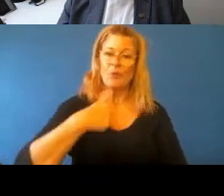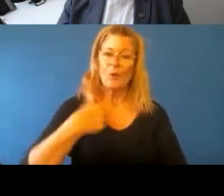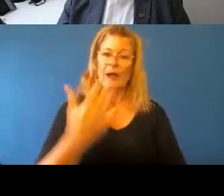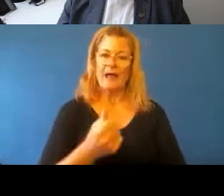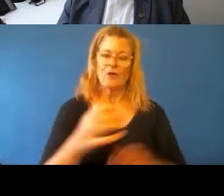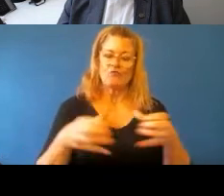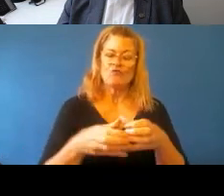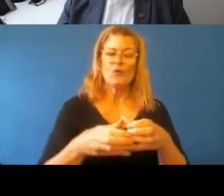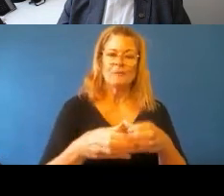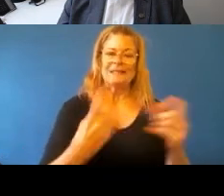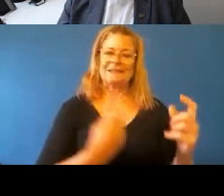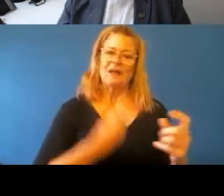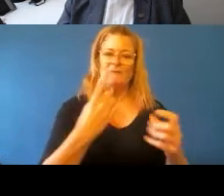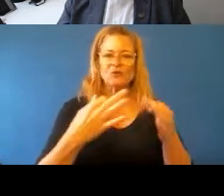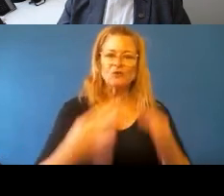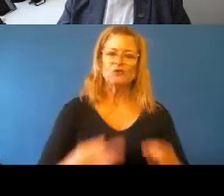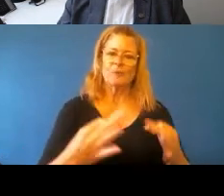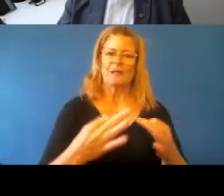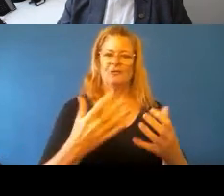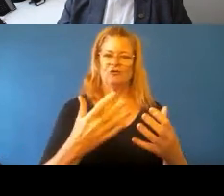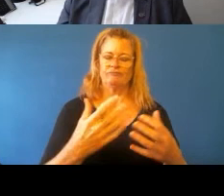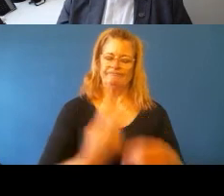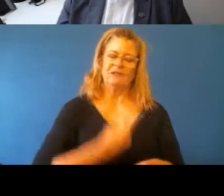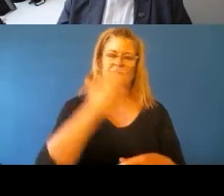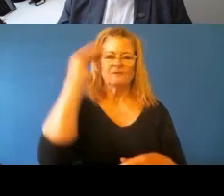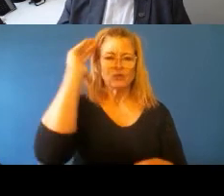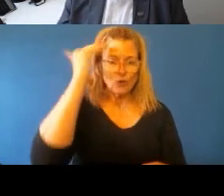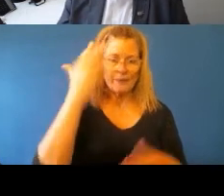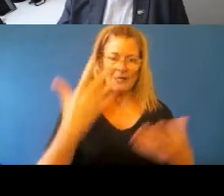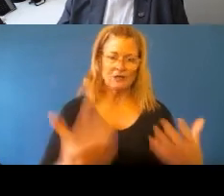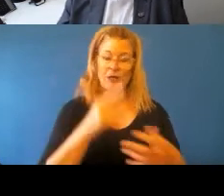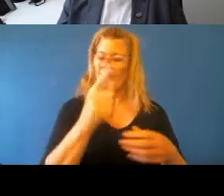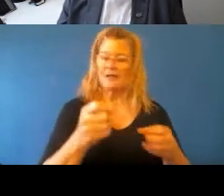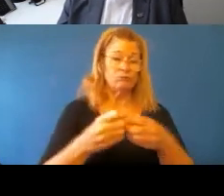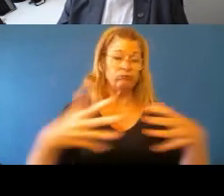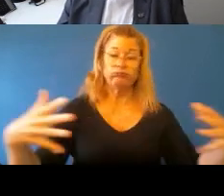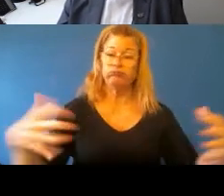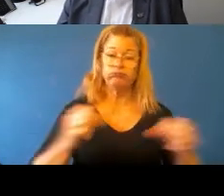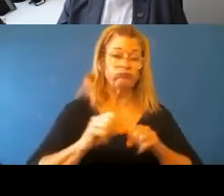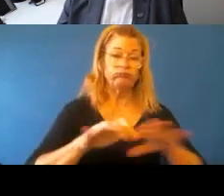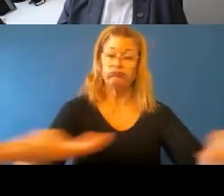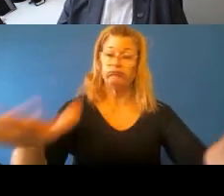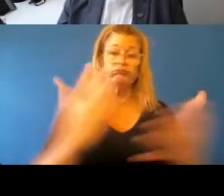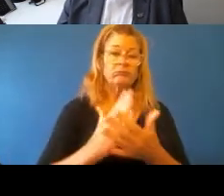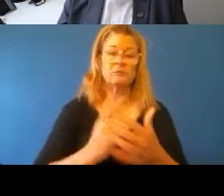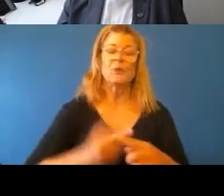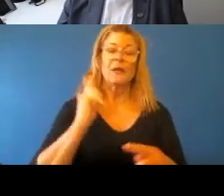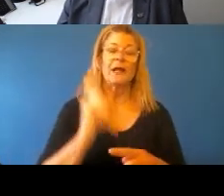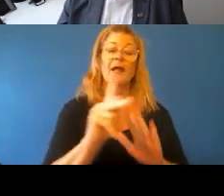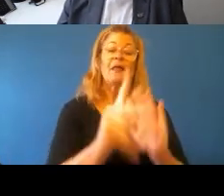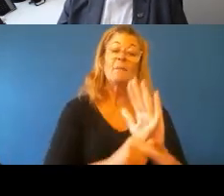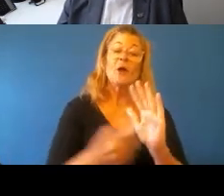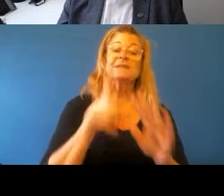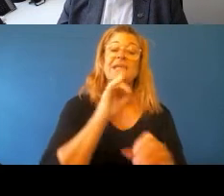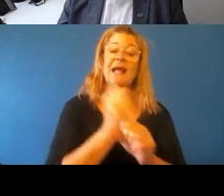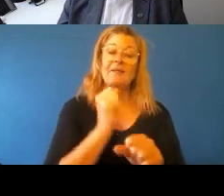set up with a self-determination strategy, which is evolving really rapidly. And I'd say that the policy and government's intent with